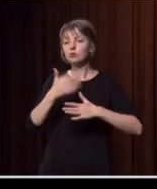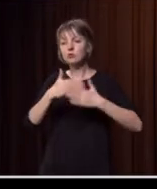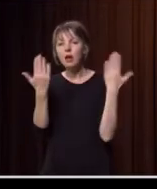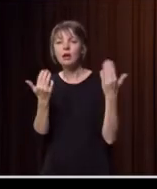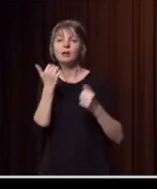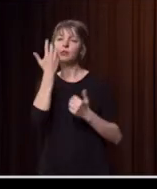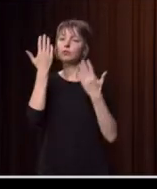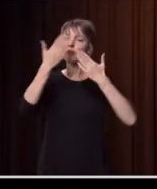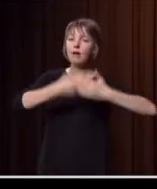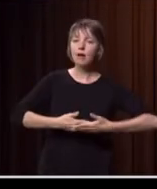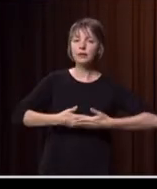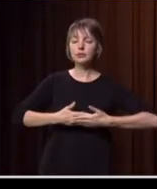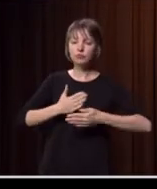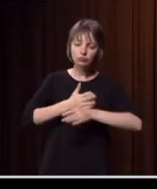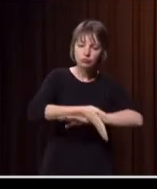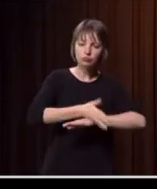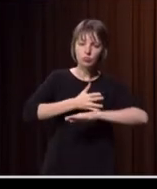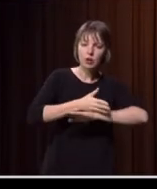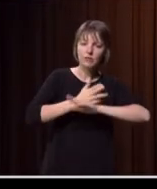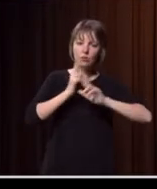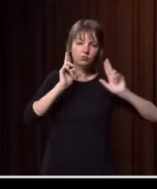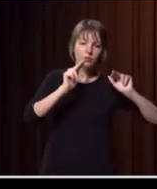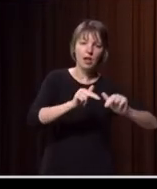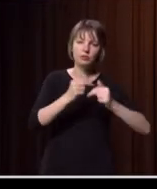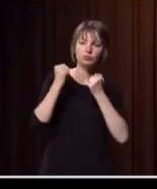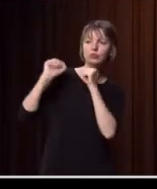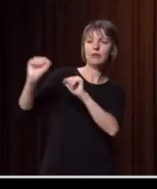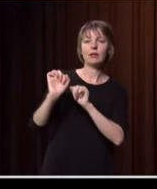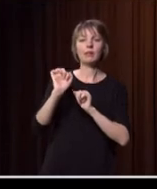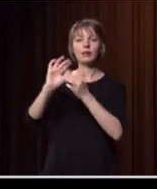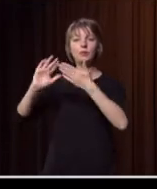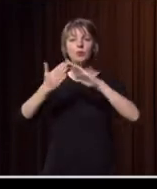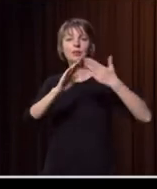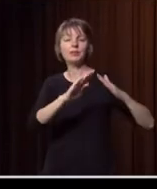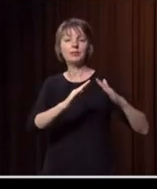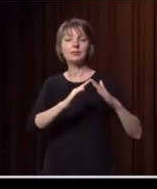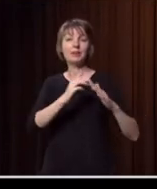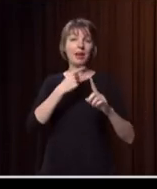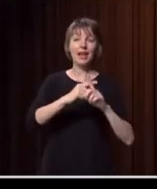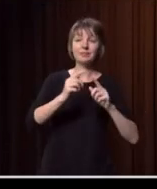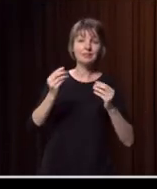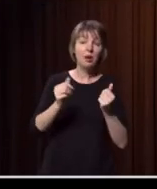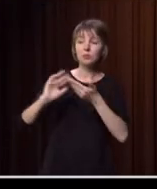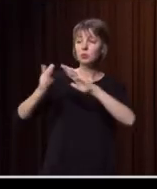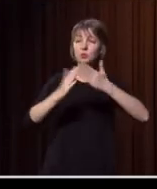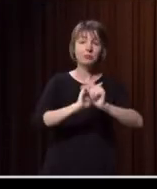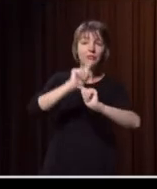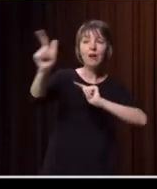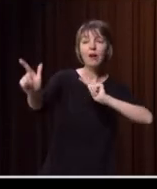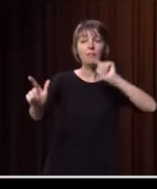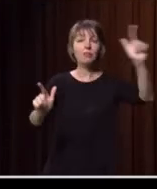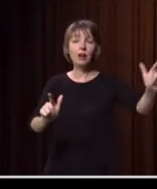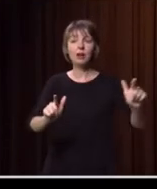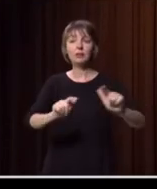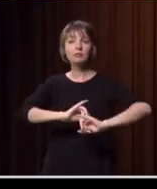people working to protect their community. And as we saw, communities much further afield because those firefighters and those emergency